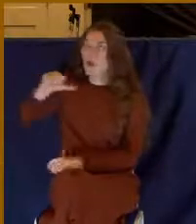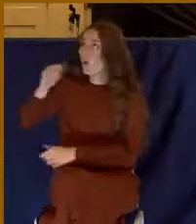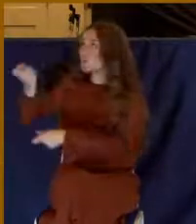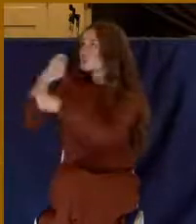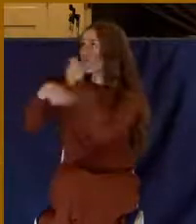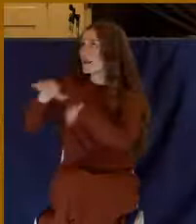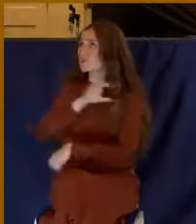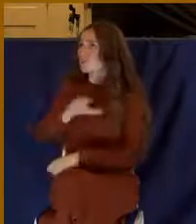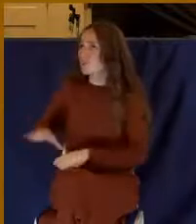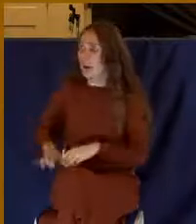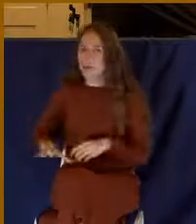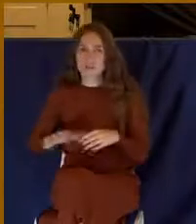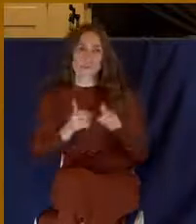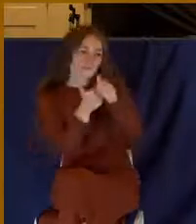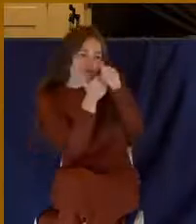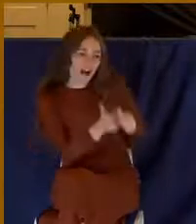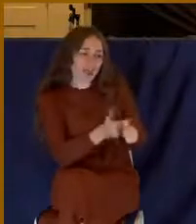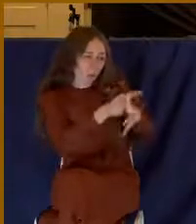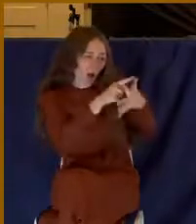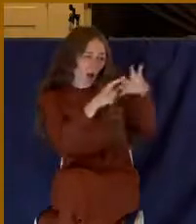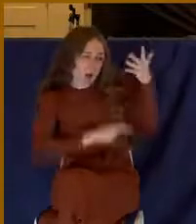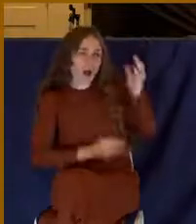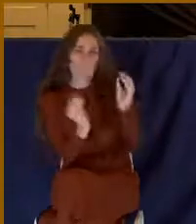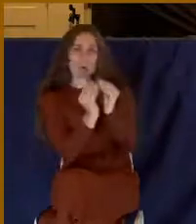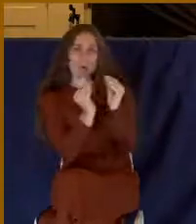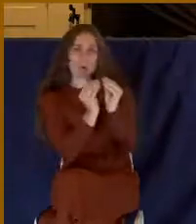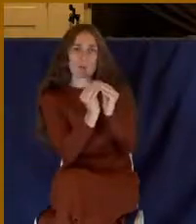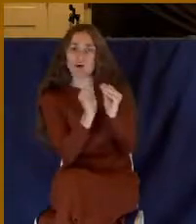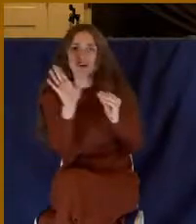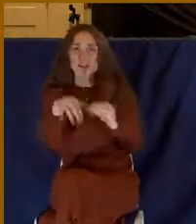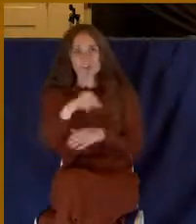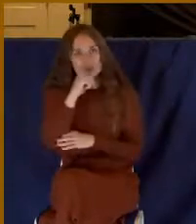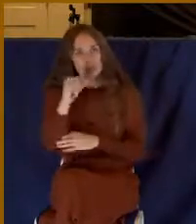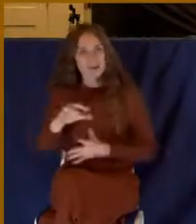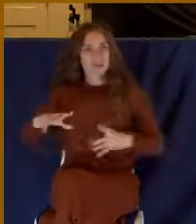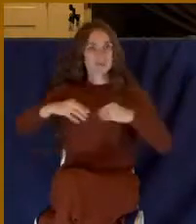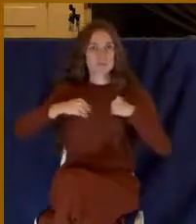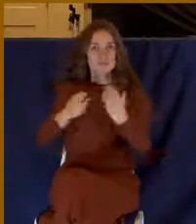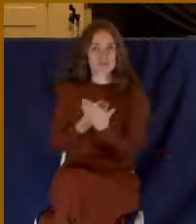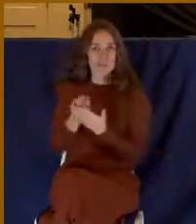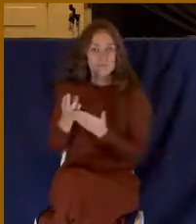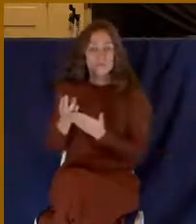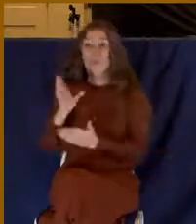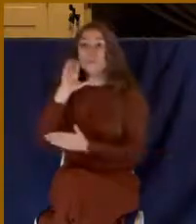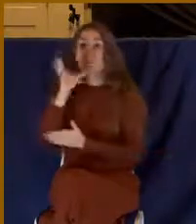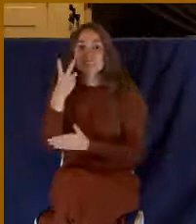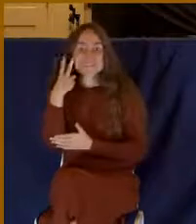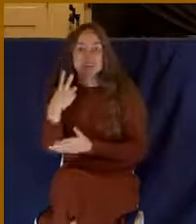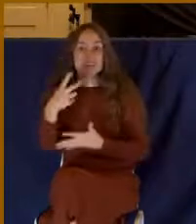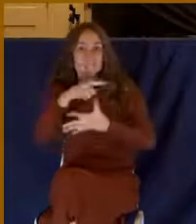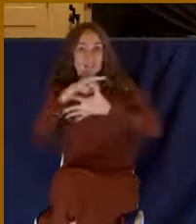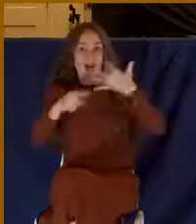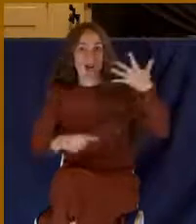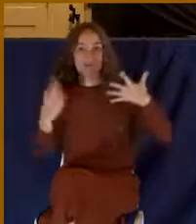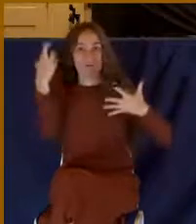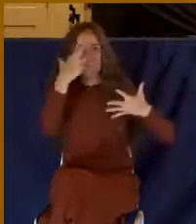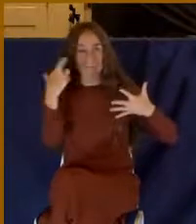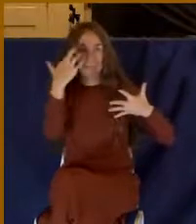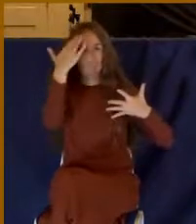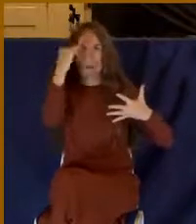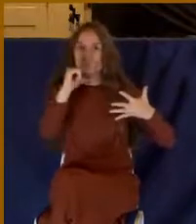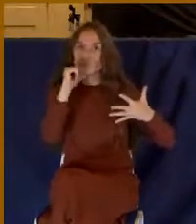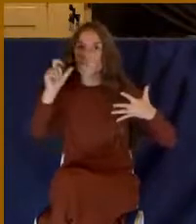the shadow lands and embrace the reality. And so what we see here in this are five reasons why you don't need these